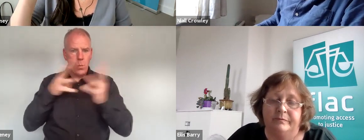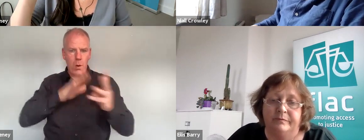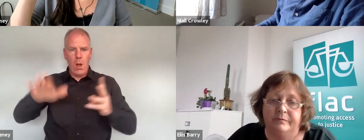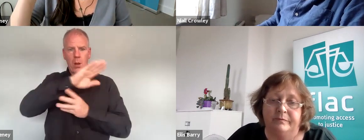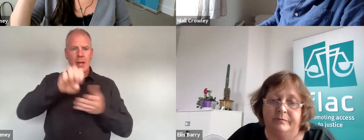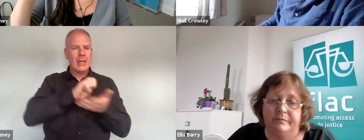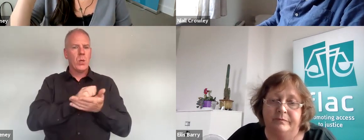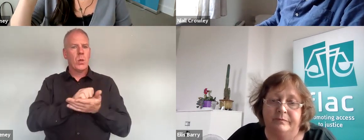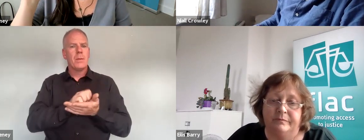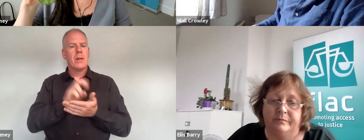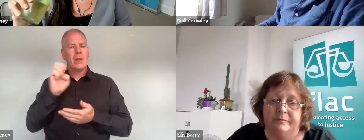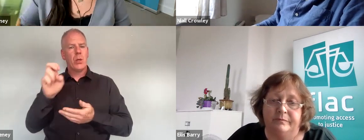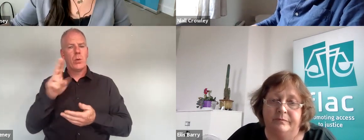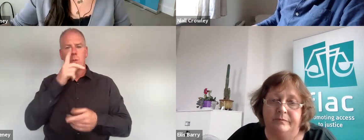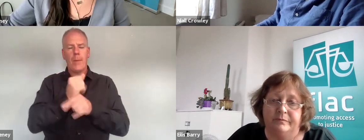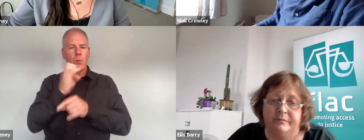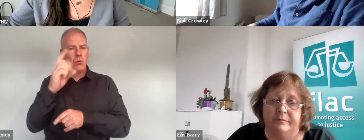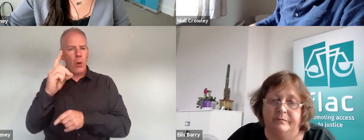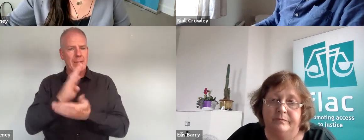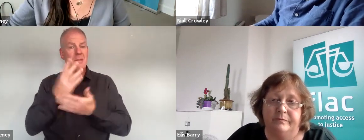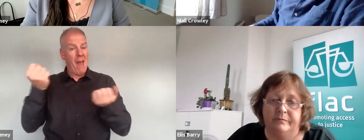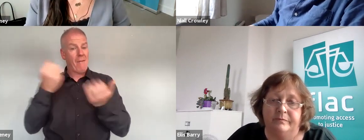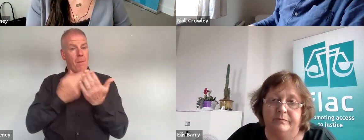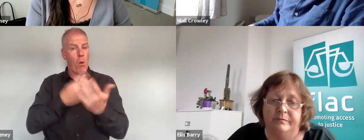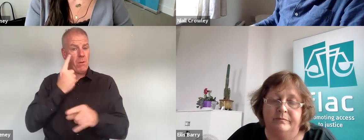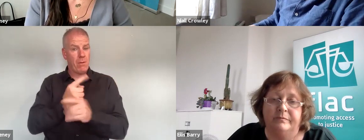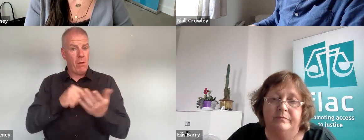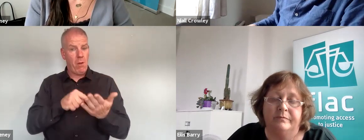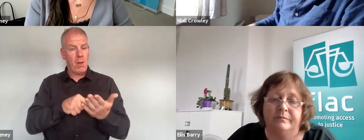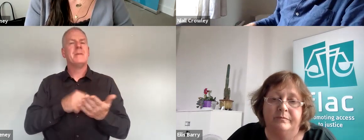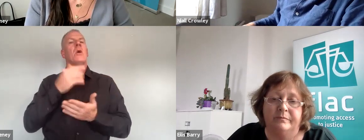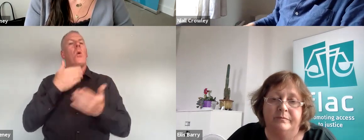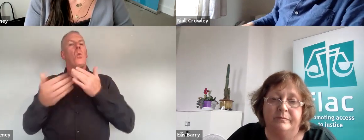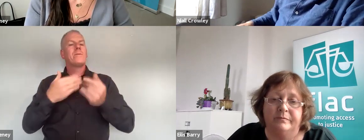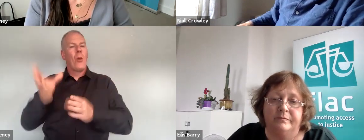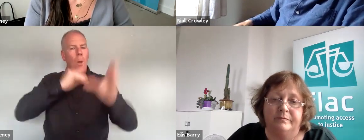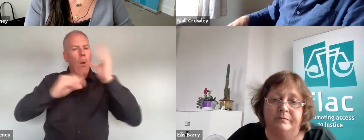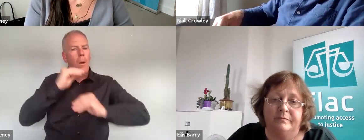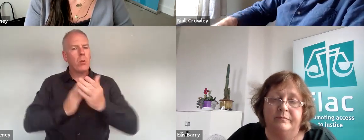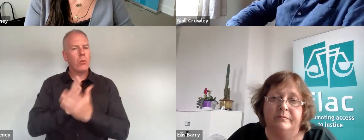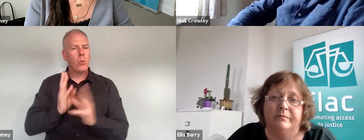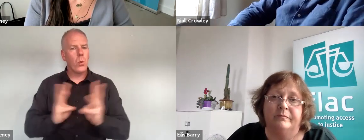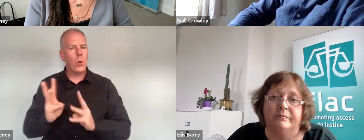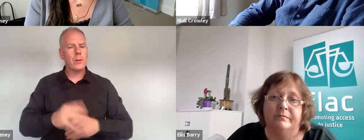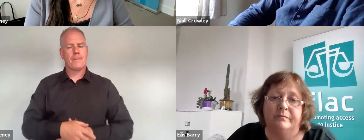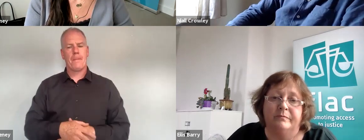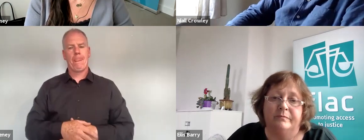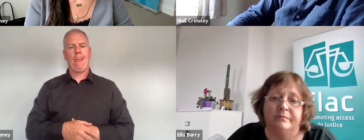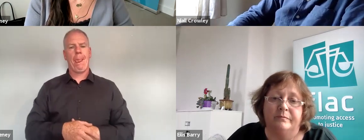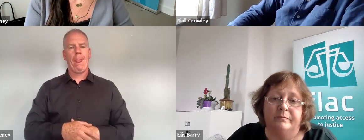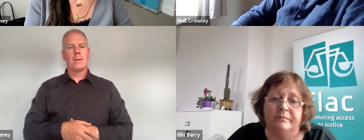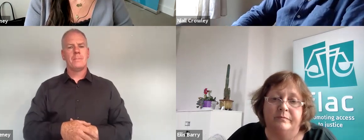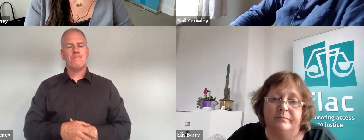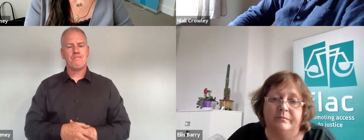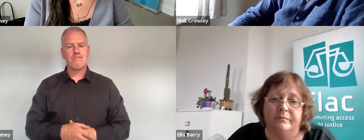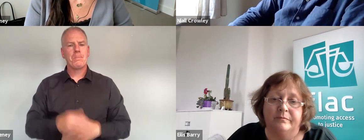European Union in relation to COVID-19 and has produced a report in some of the learning from that work and it showed I think a huge amount